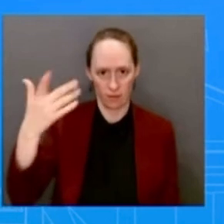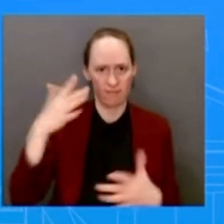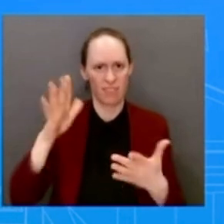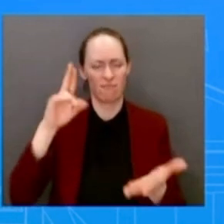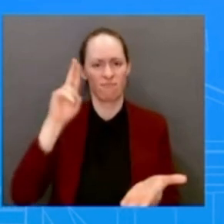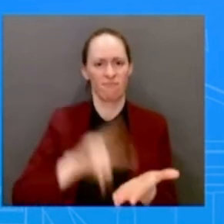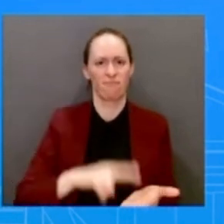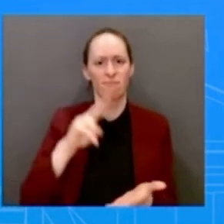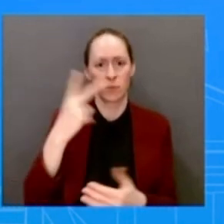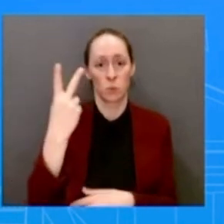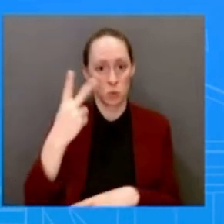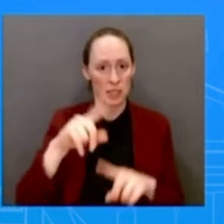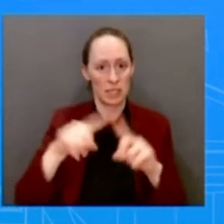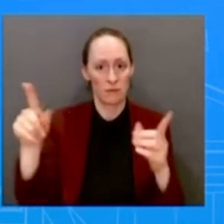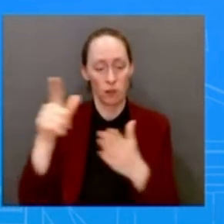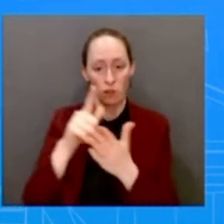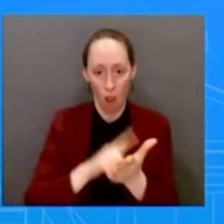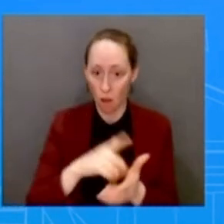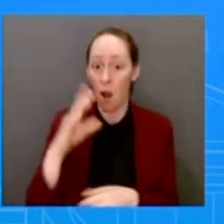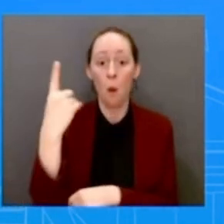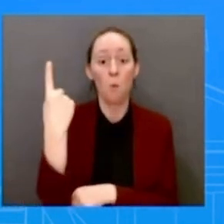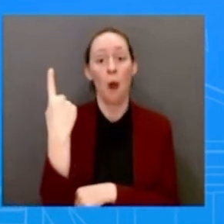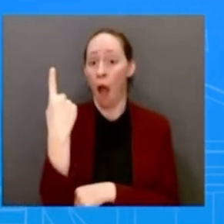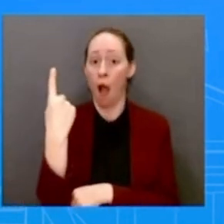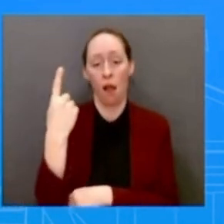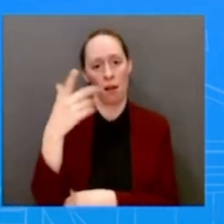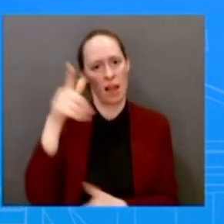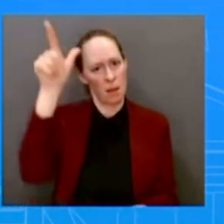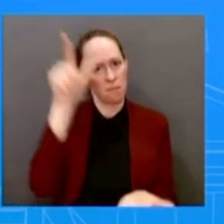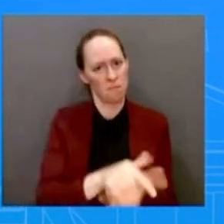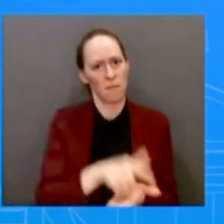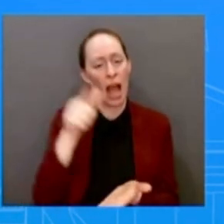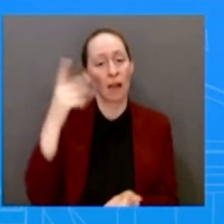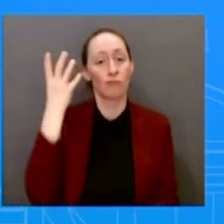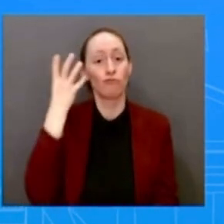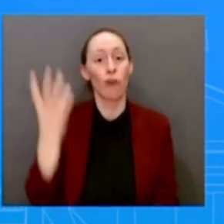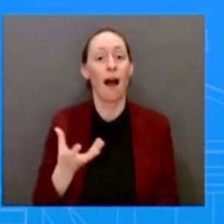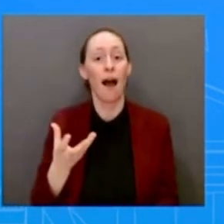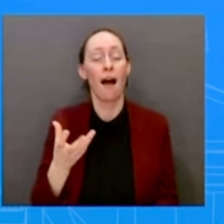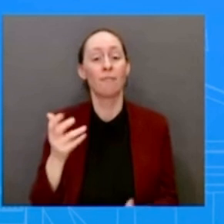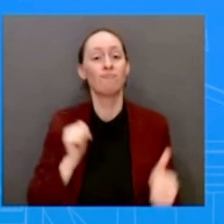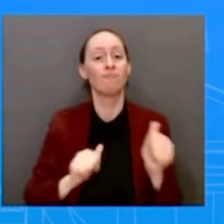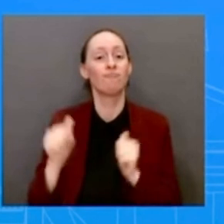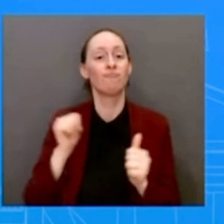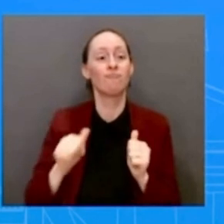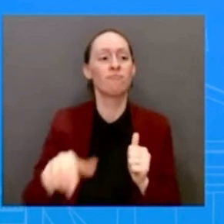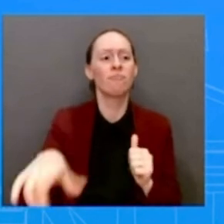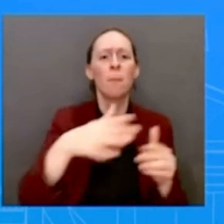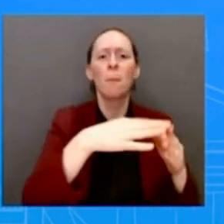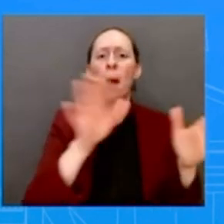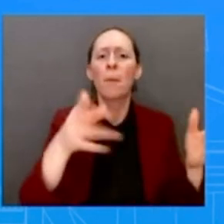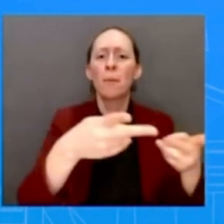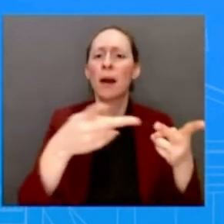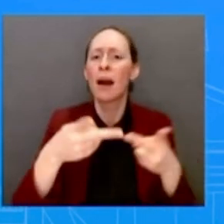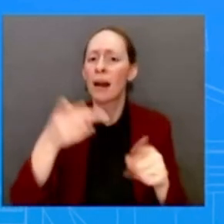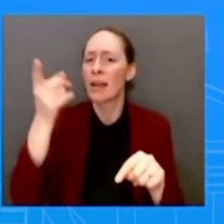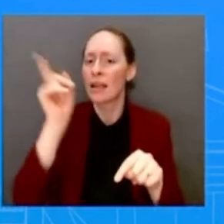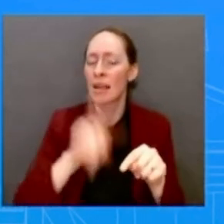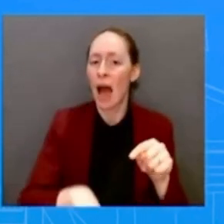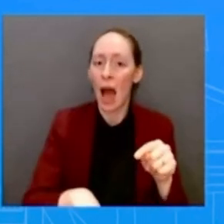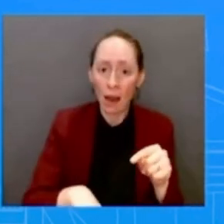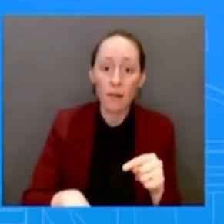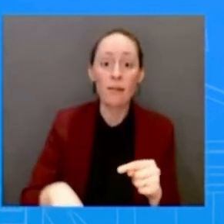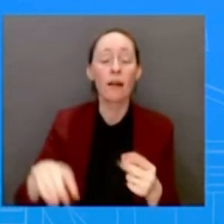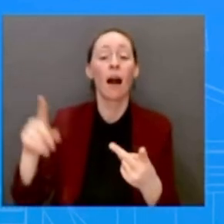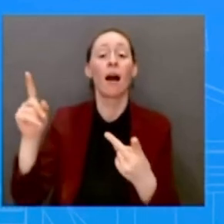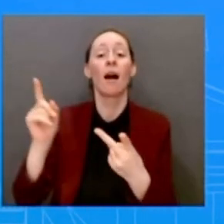on public property, another bans most gender-affirming care to transgender youth. What does the White House make of these laws and is there anything